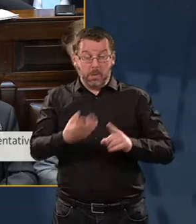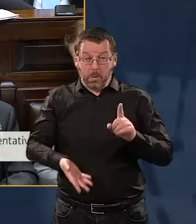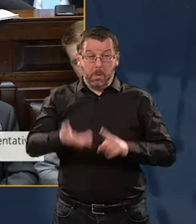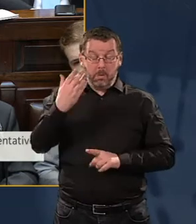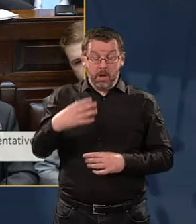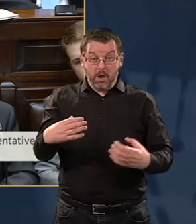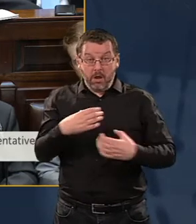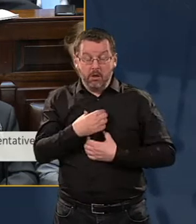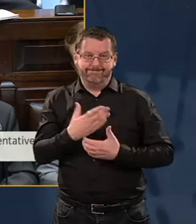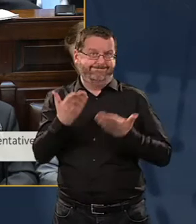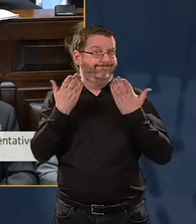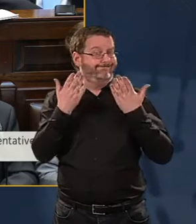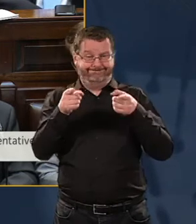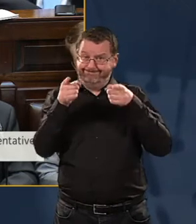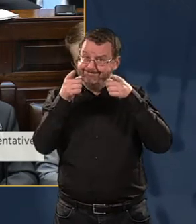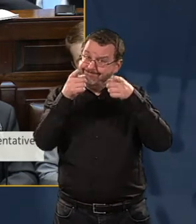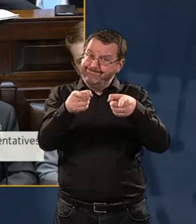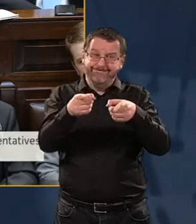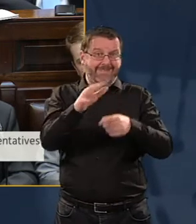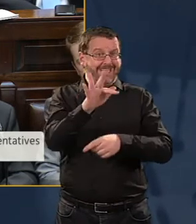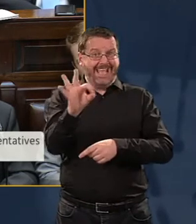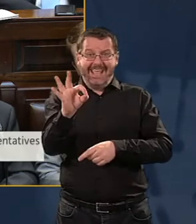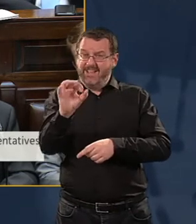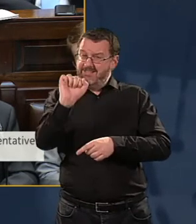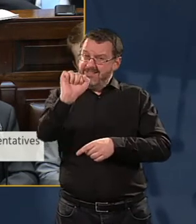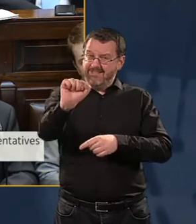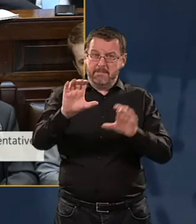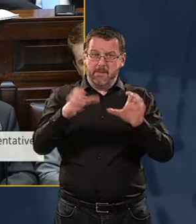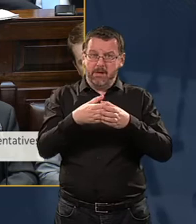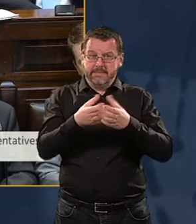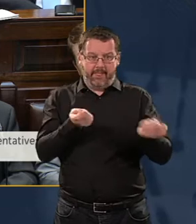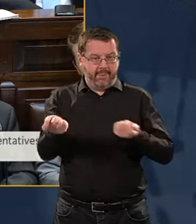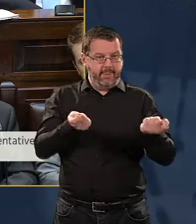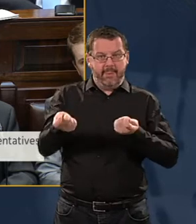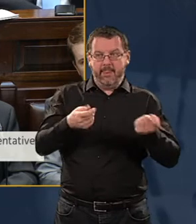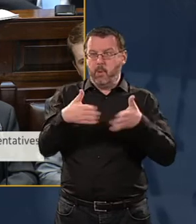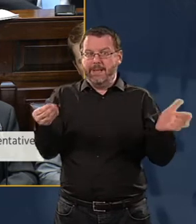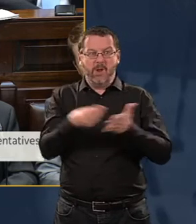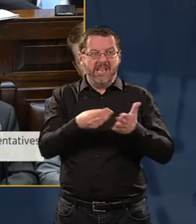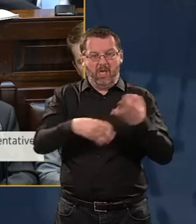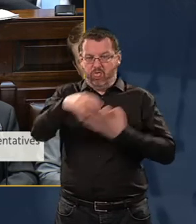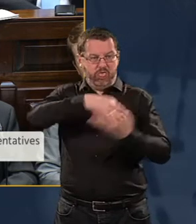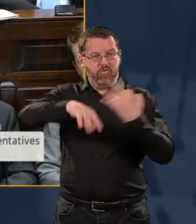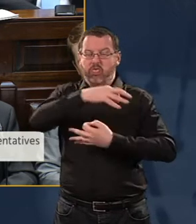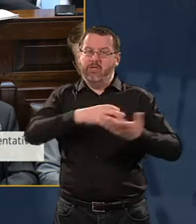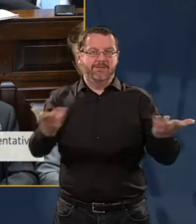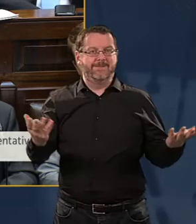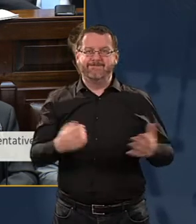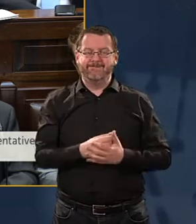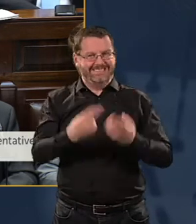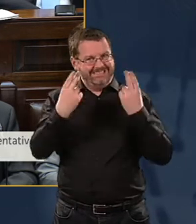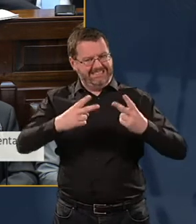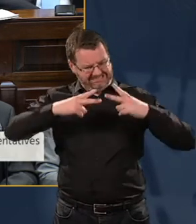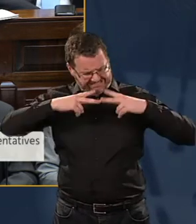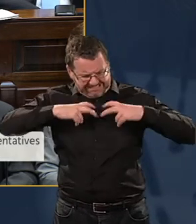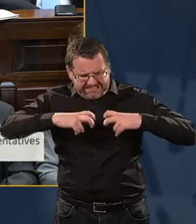indictment of your party's management or mismanagement of the public finances. And we need therefore to get to the bottom